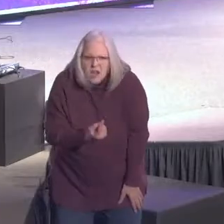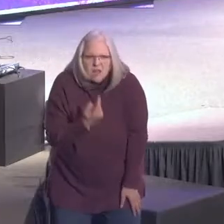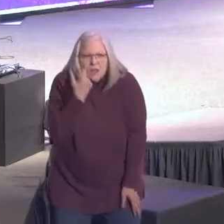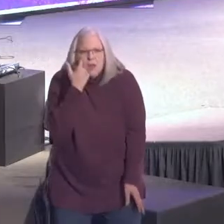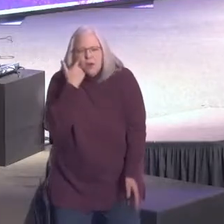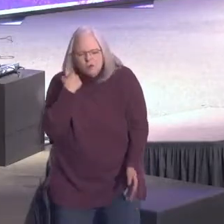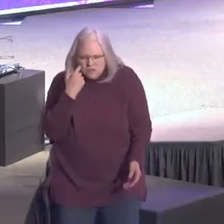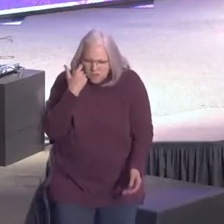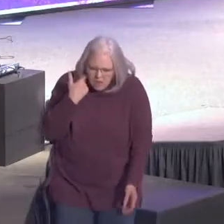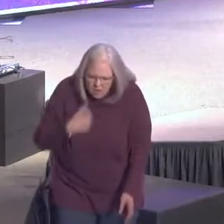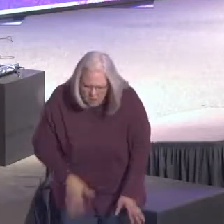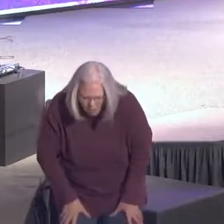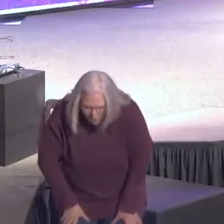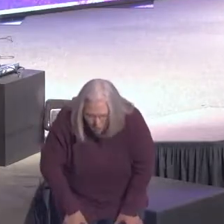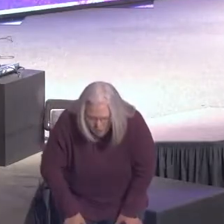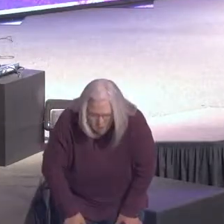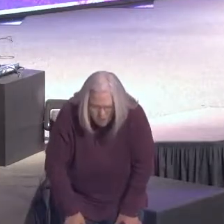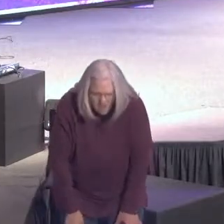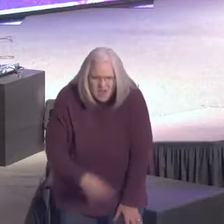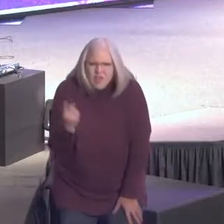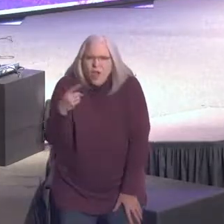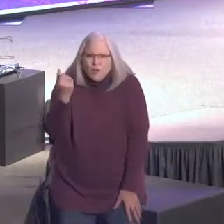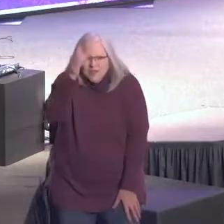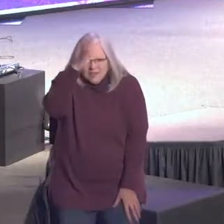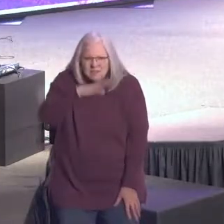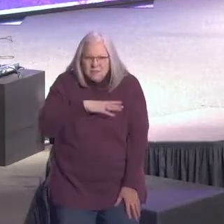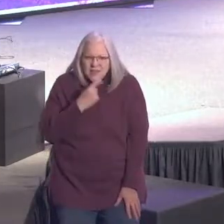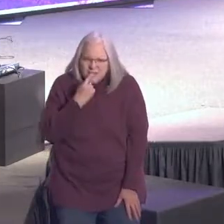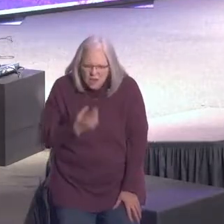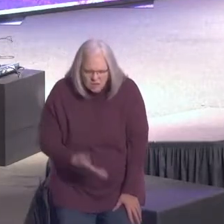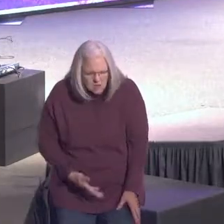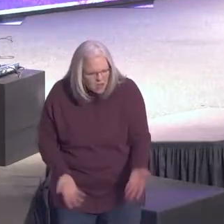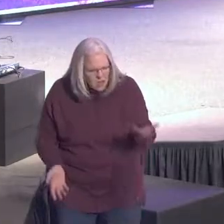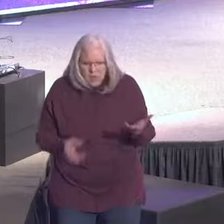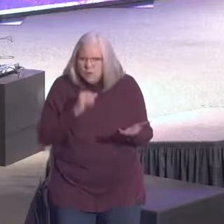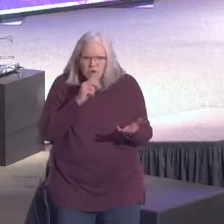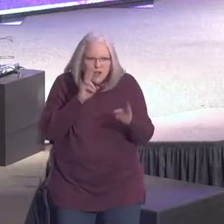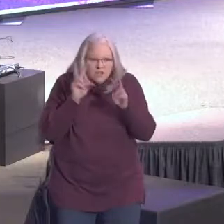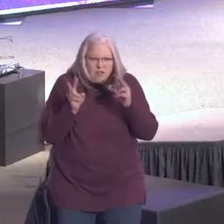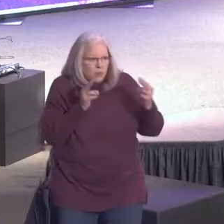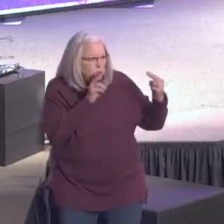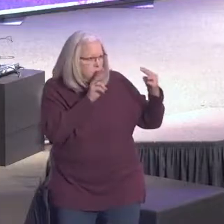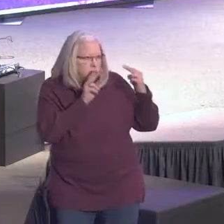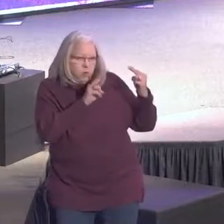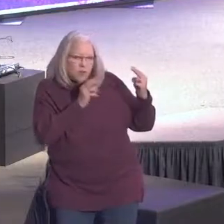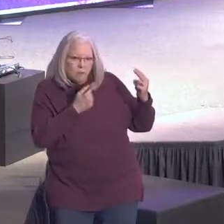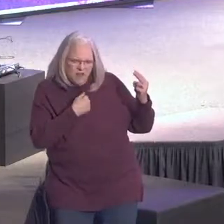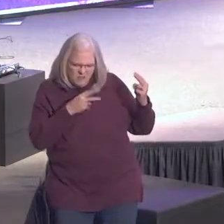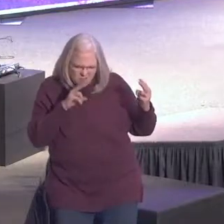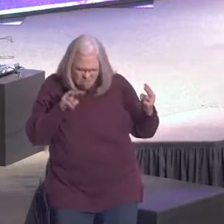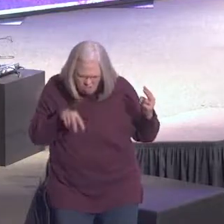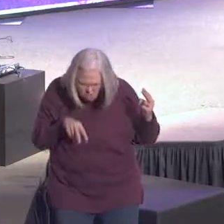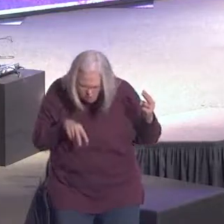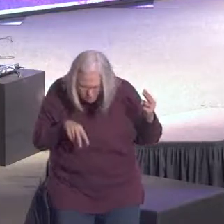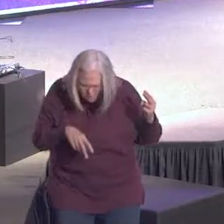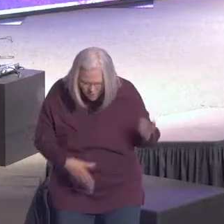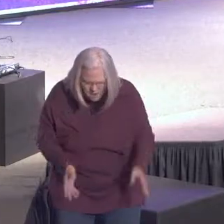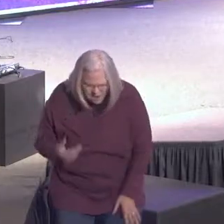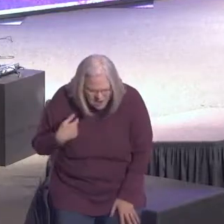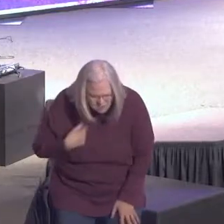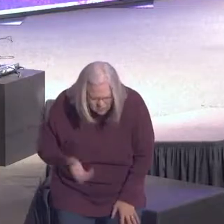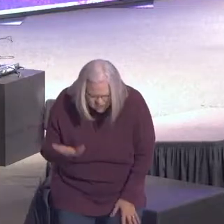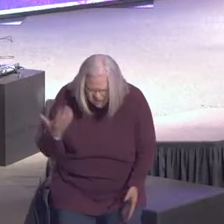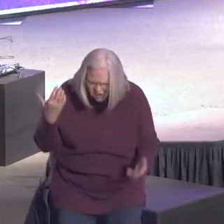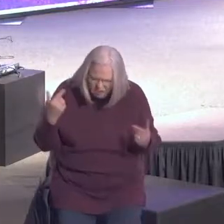hurt. And the only thing this guy could say was, and he wouldn't even look at me, he just kind of looked at the floor and he just kept saying, I was just so